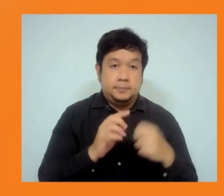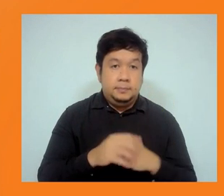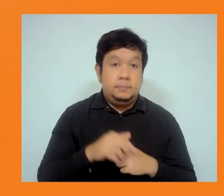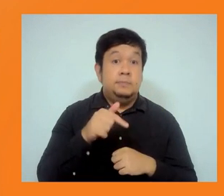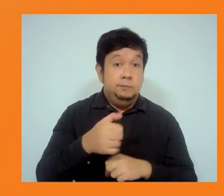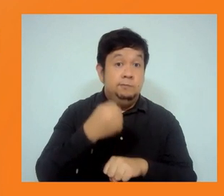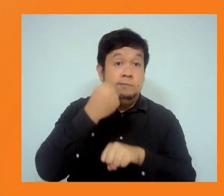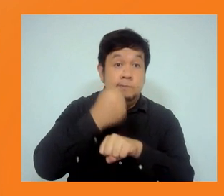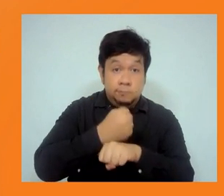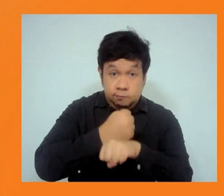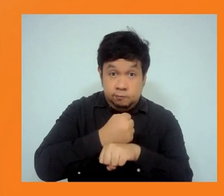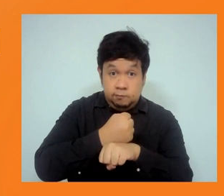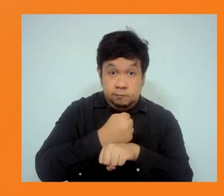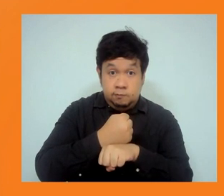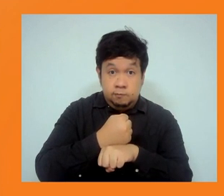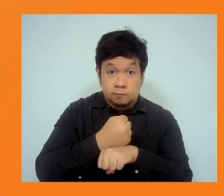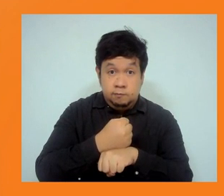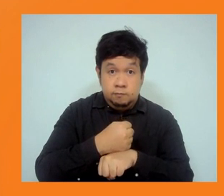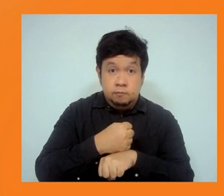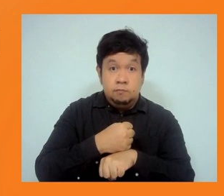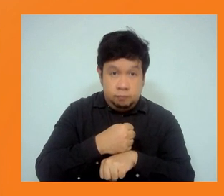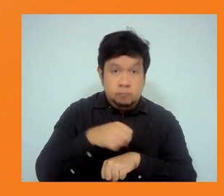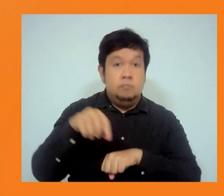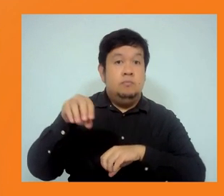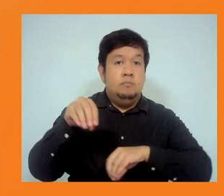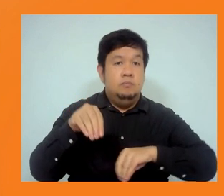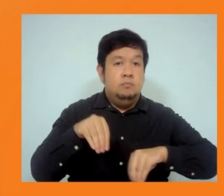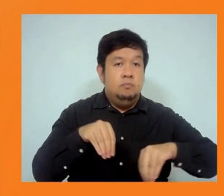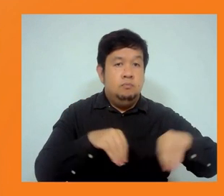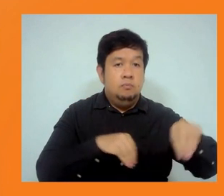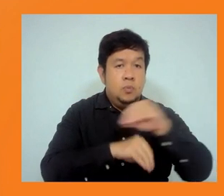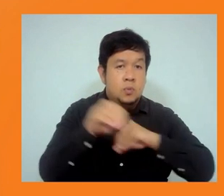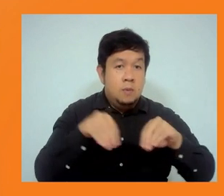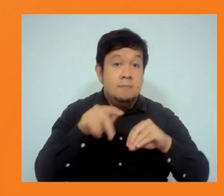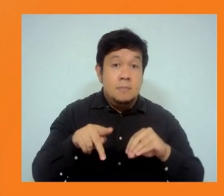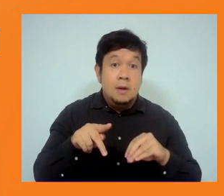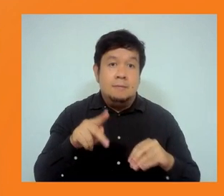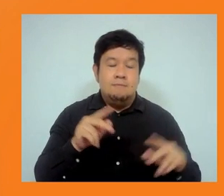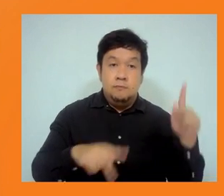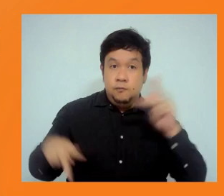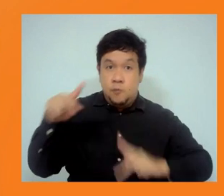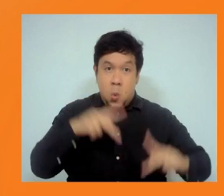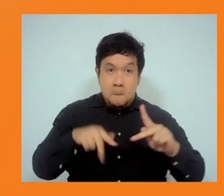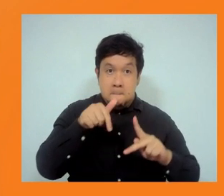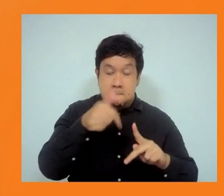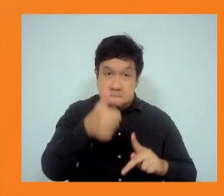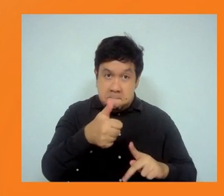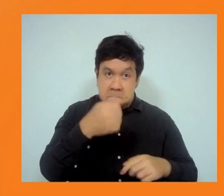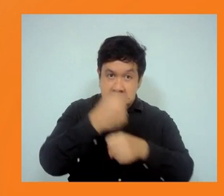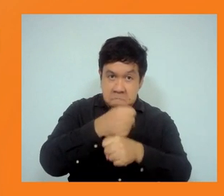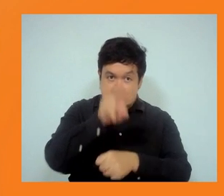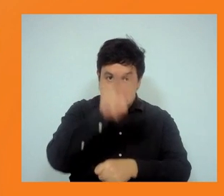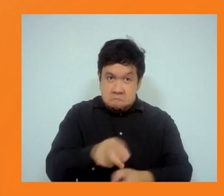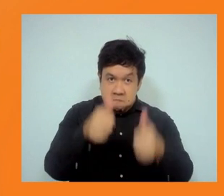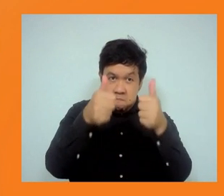of additional staffing resources, particularly to strengthen some of the newer areas, like on labour and working conditions, or on